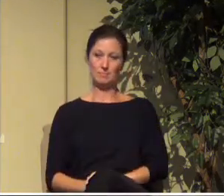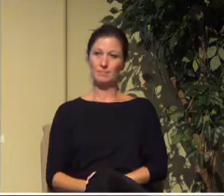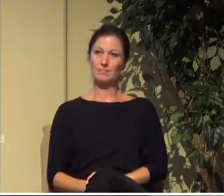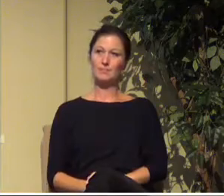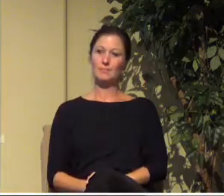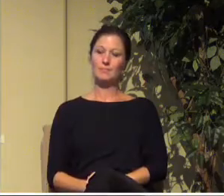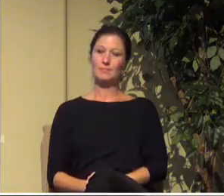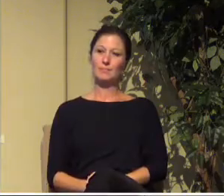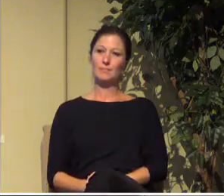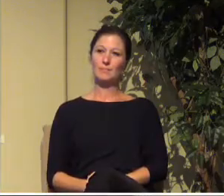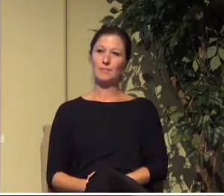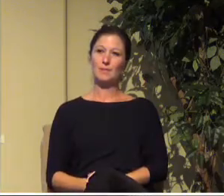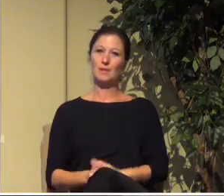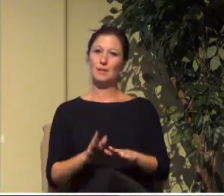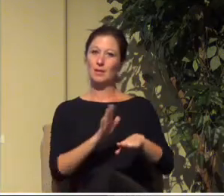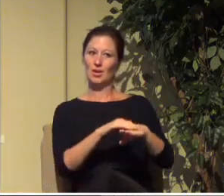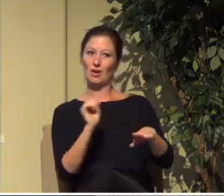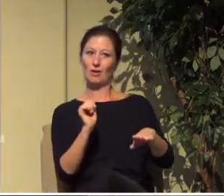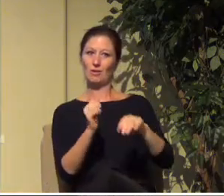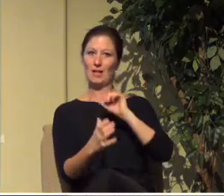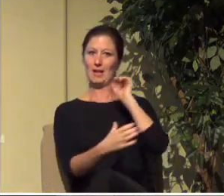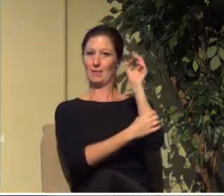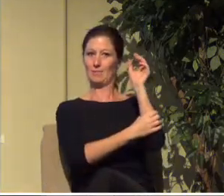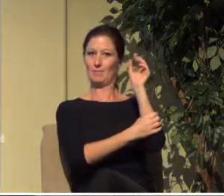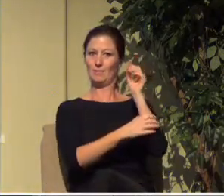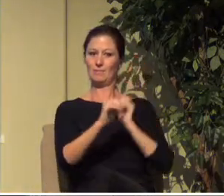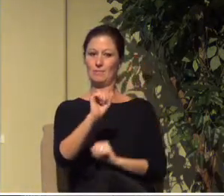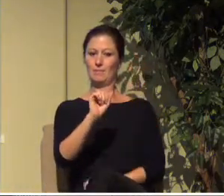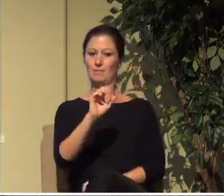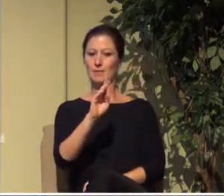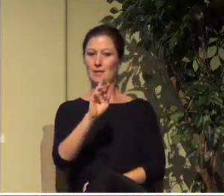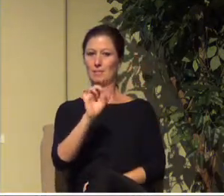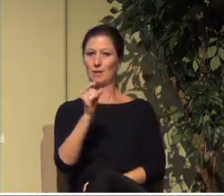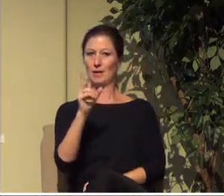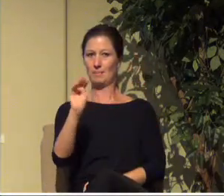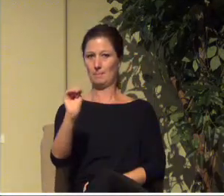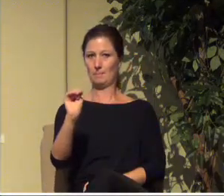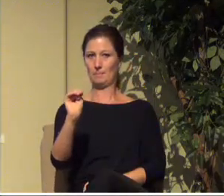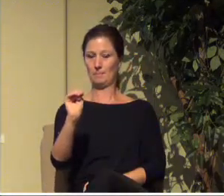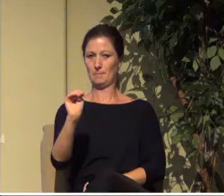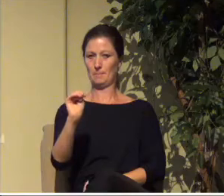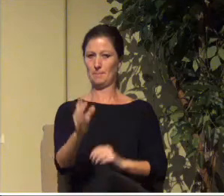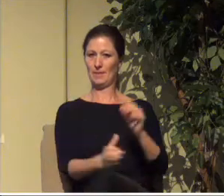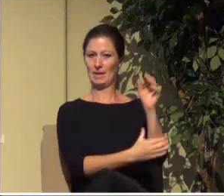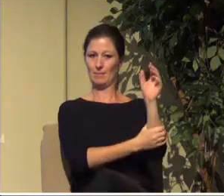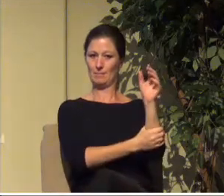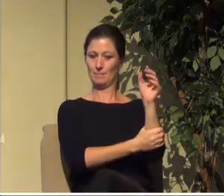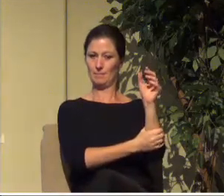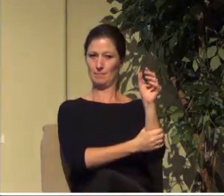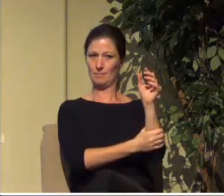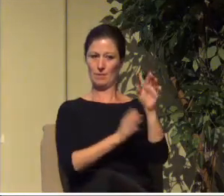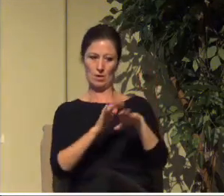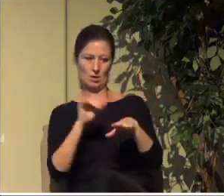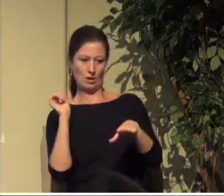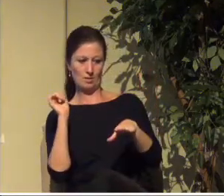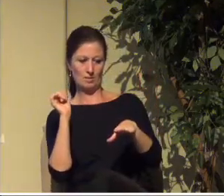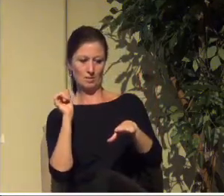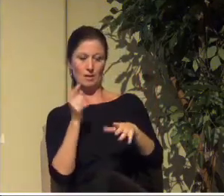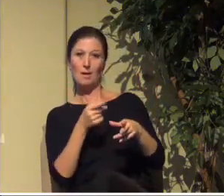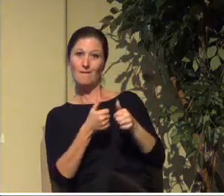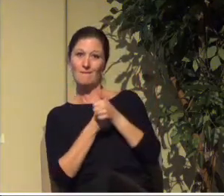And then he calls Abram. His name is later changed to Abraham but he says, Abram, follow me.